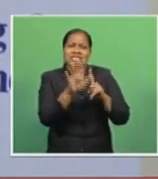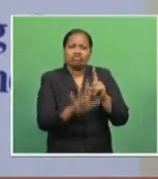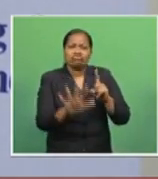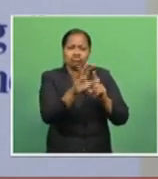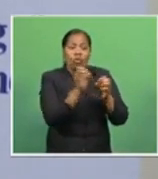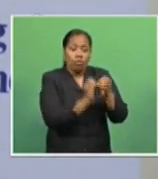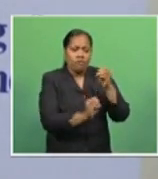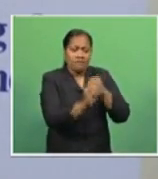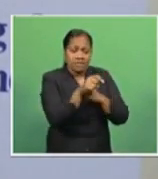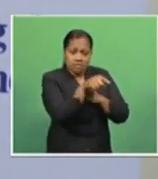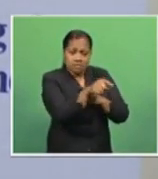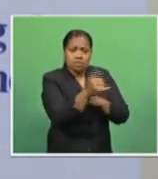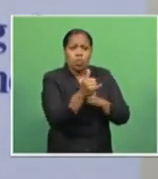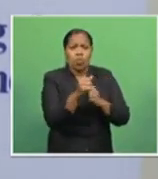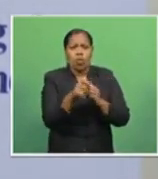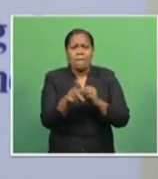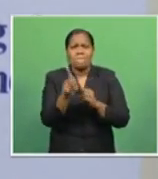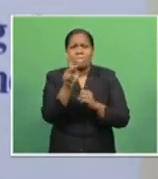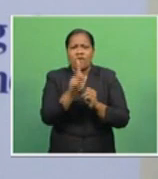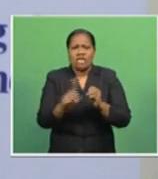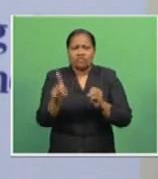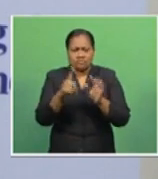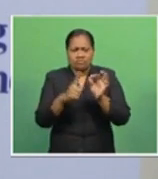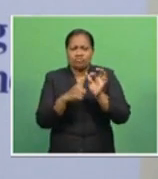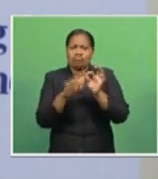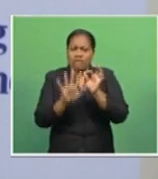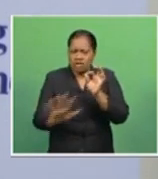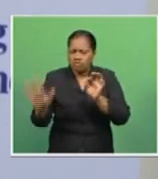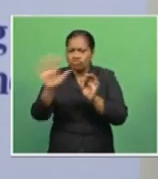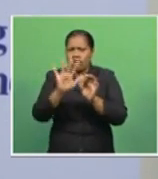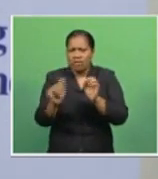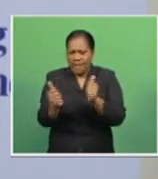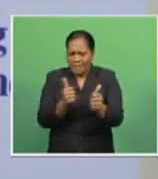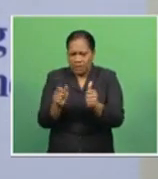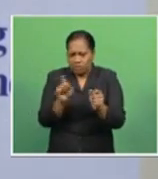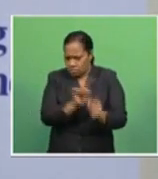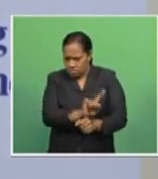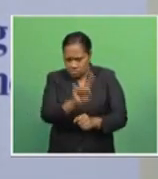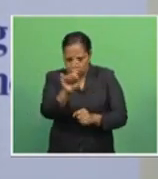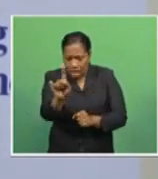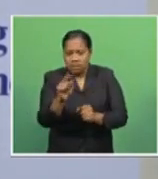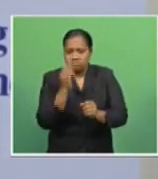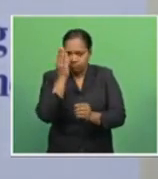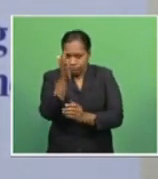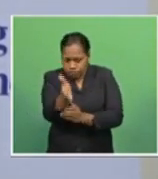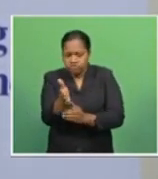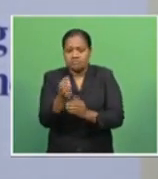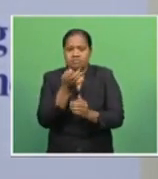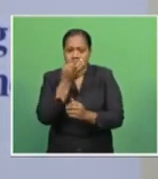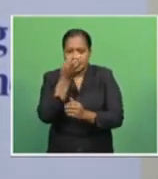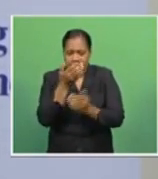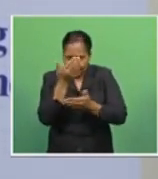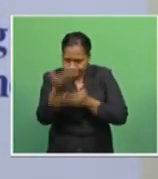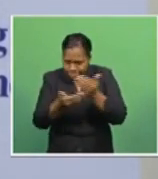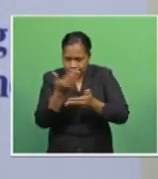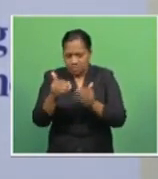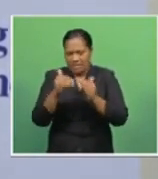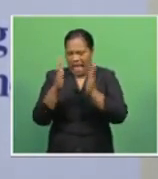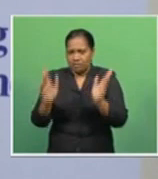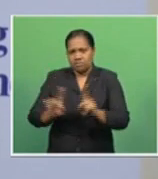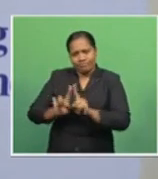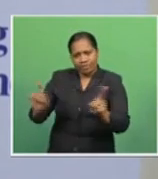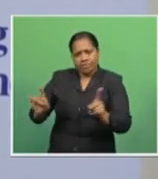administrators and simply go to them and tell them that their house was blown away.